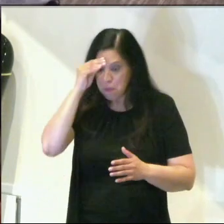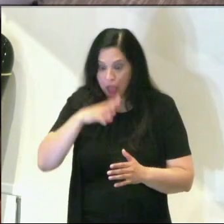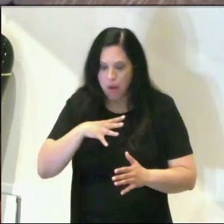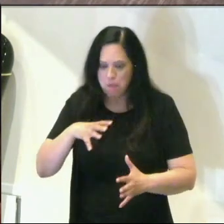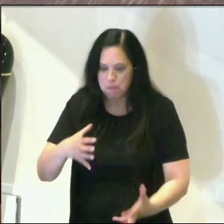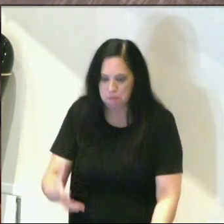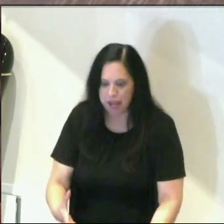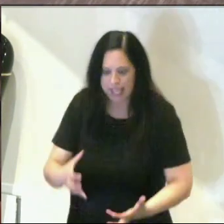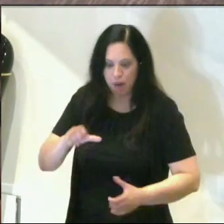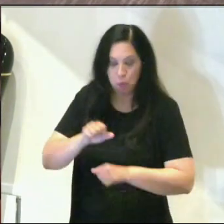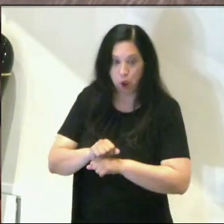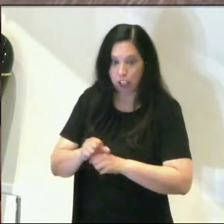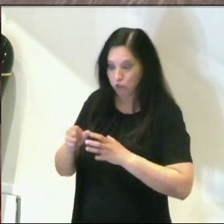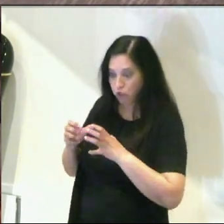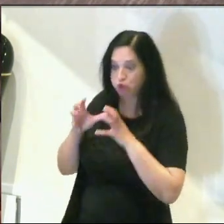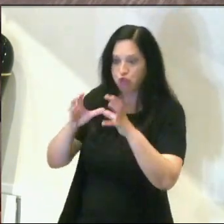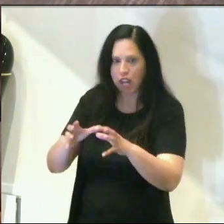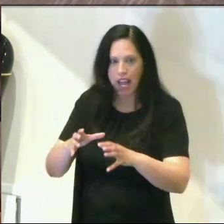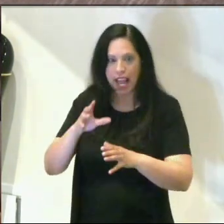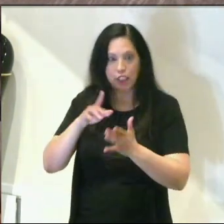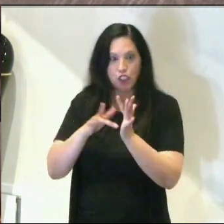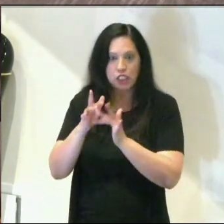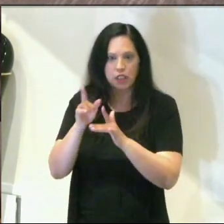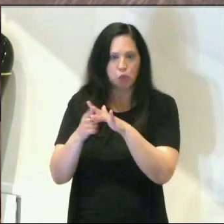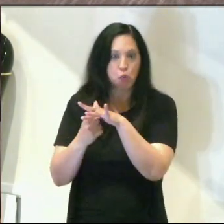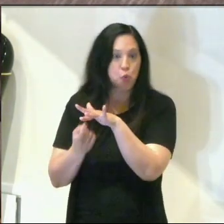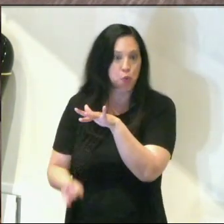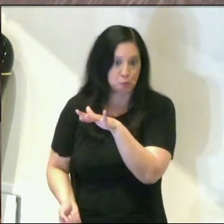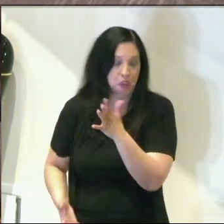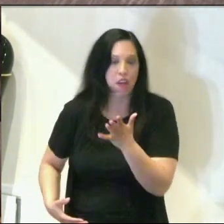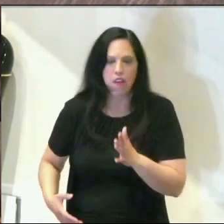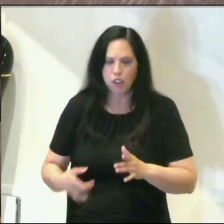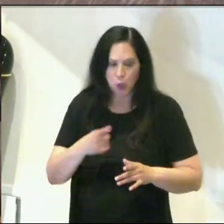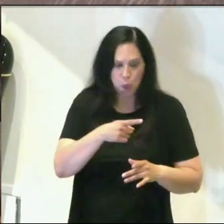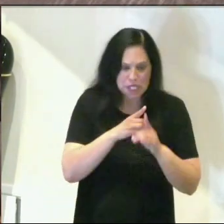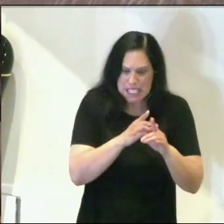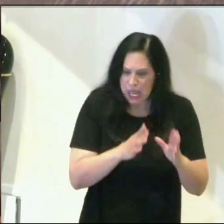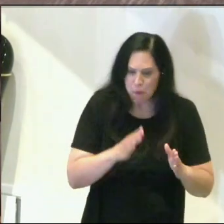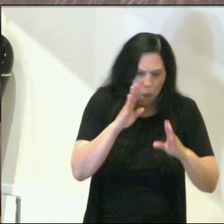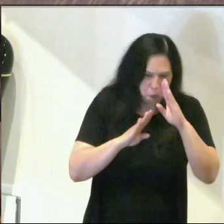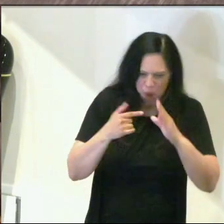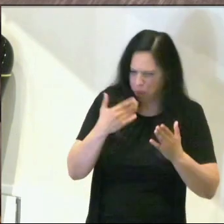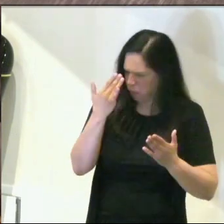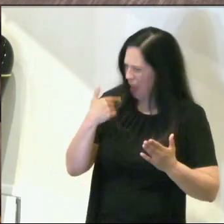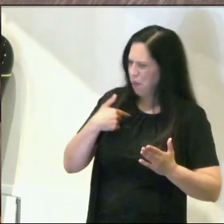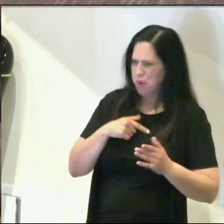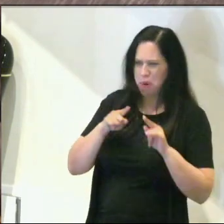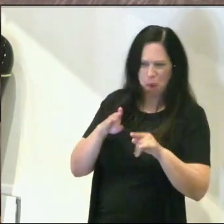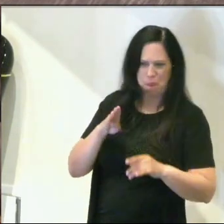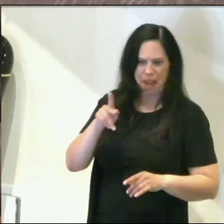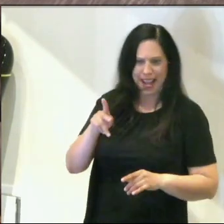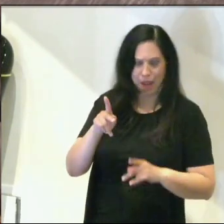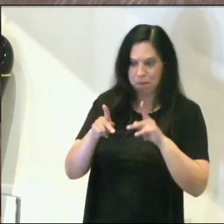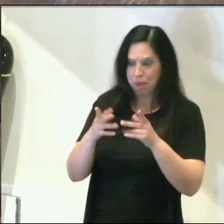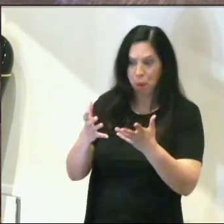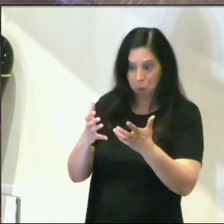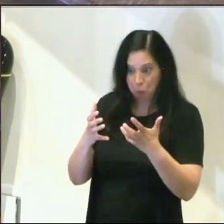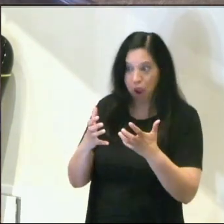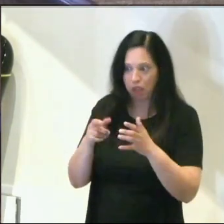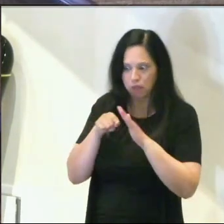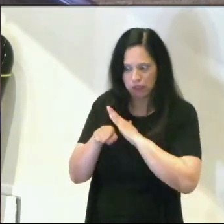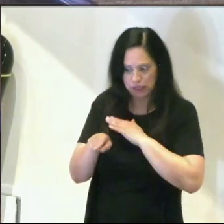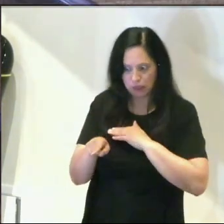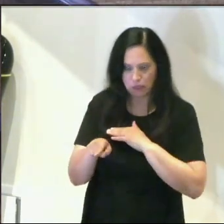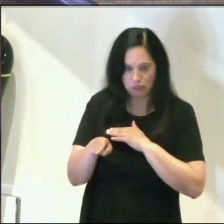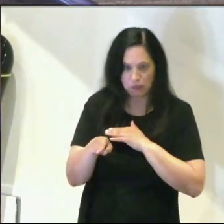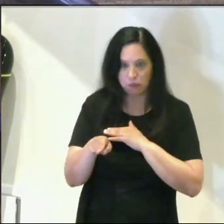And Jesus kind of slid out of there. So, the disciples are worried, like, Jesus, are you crazy? Why would we go back to Judea? There are people there who are looking to